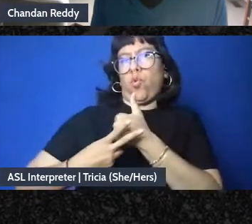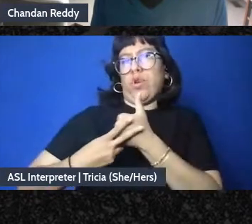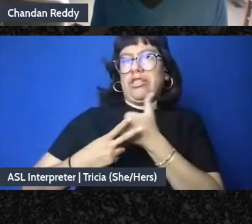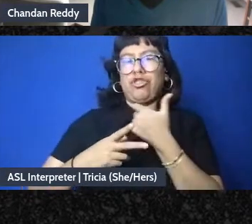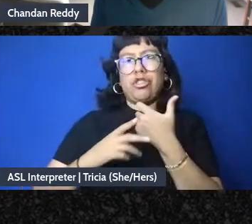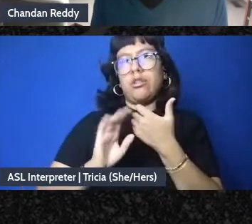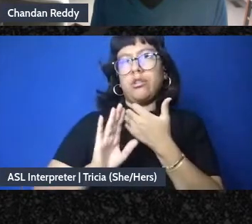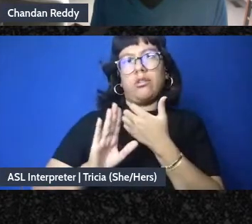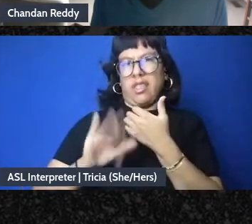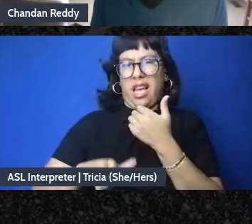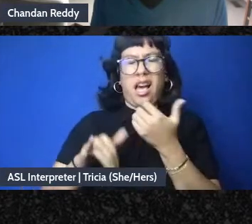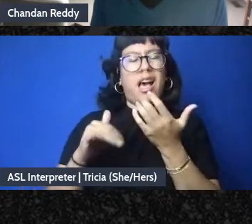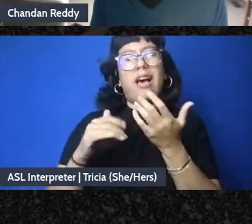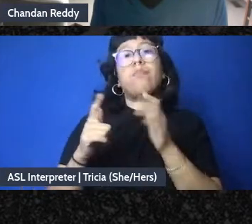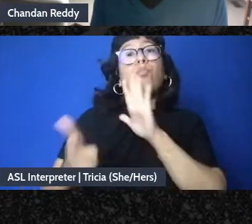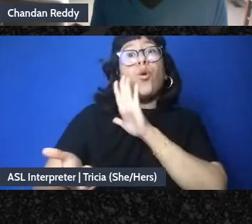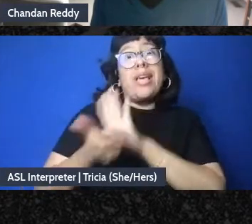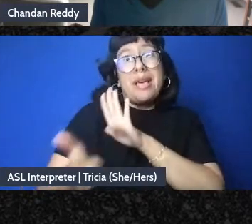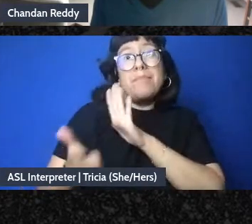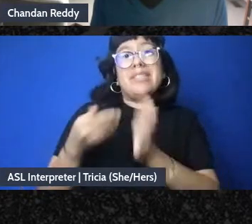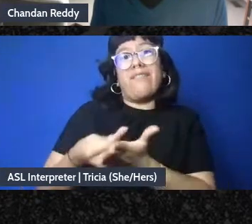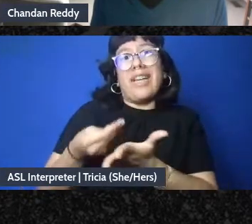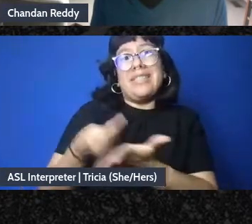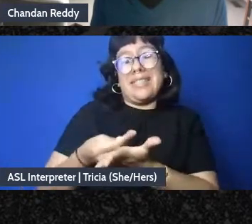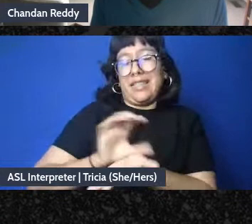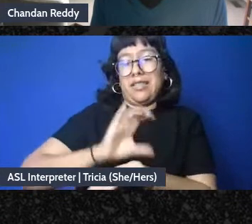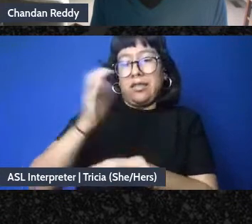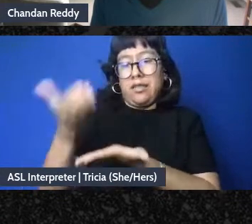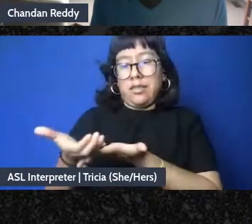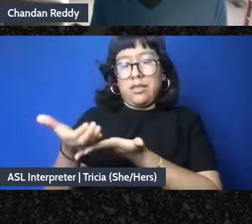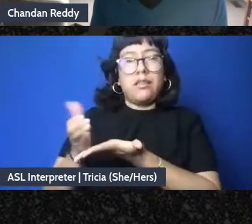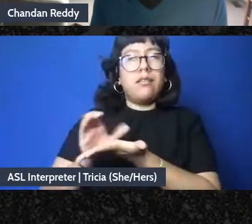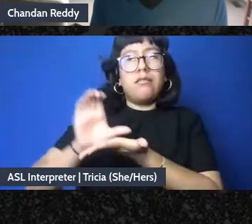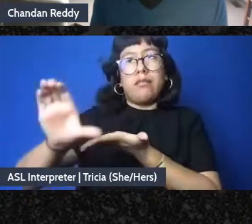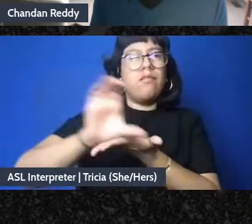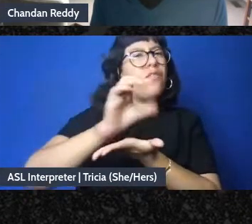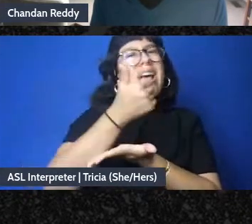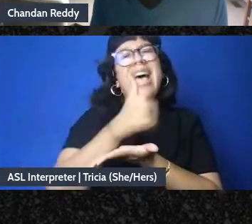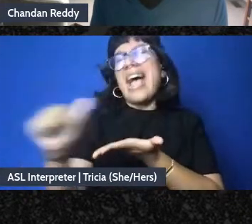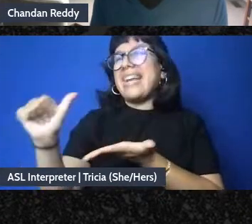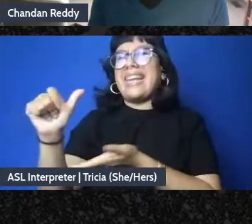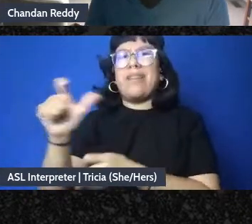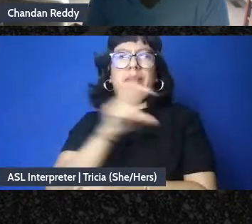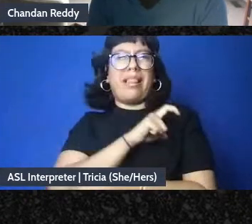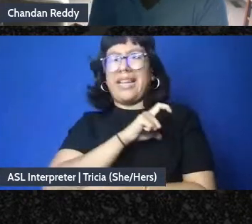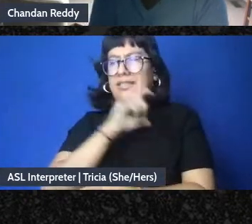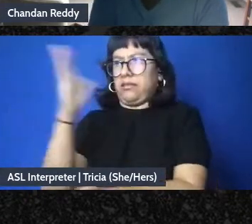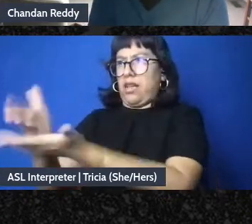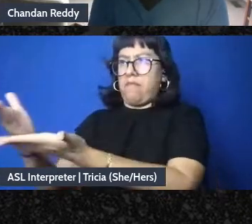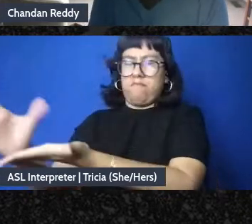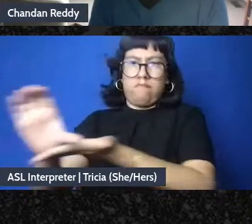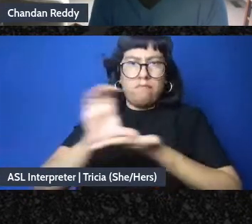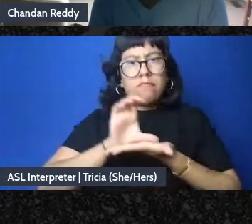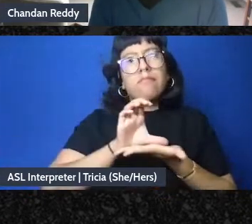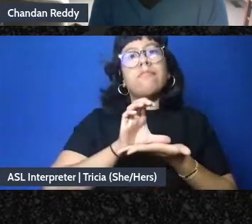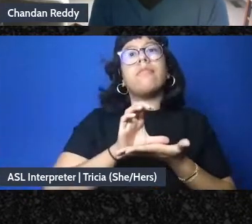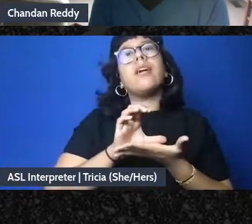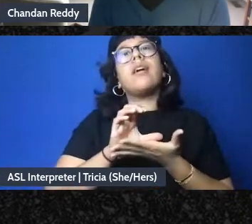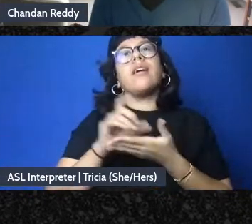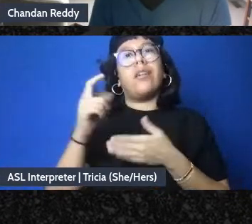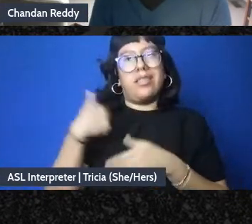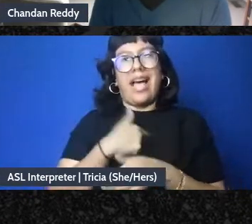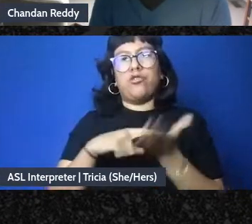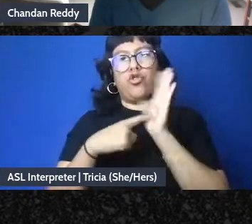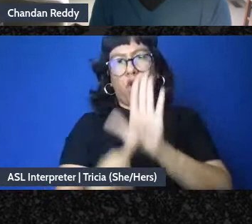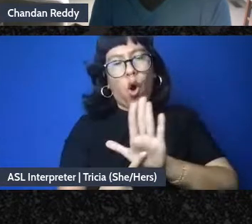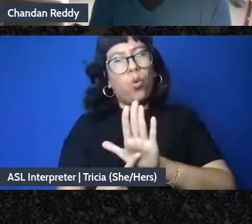specifically prohibits funding from going to any form of policing so it directly links the calls to defund